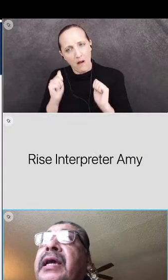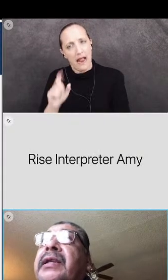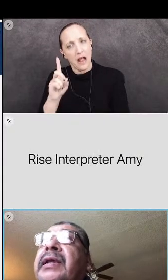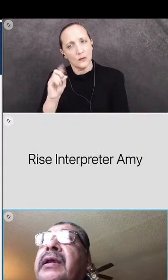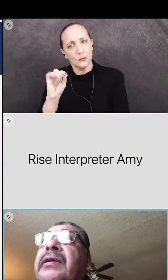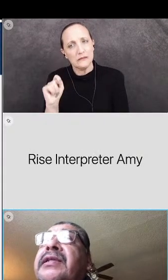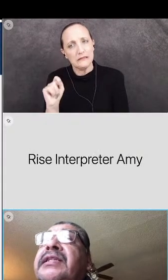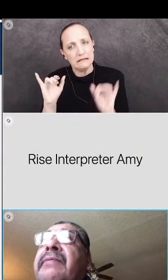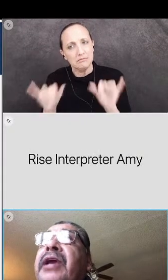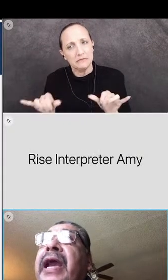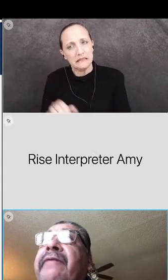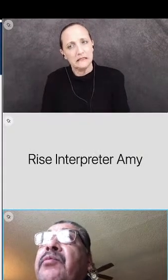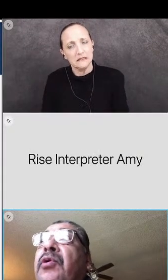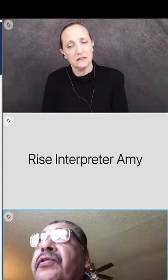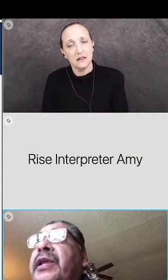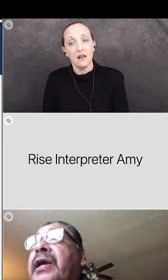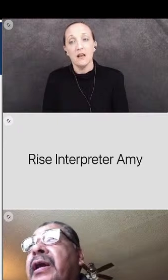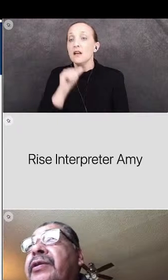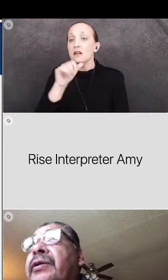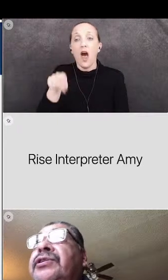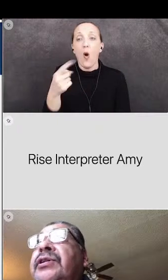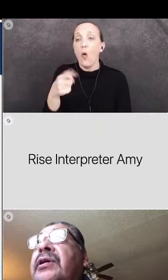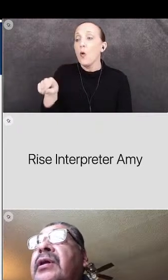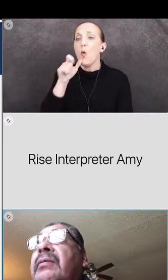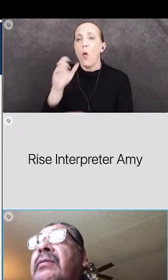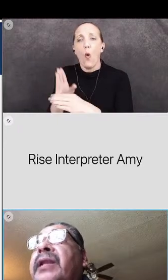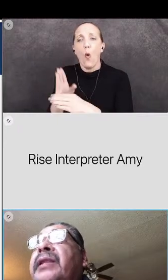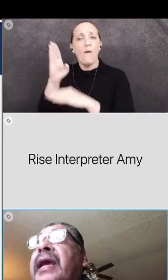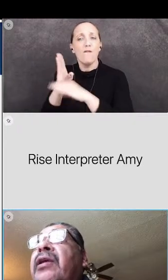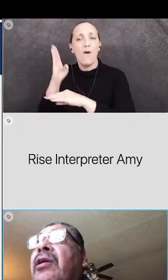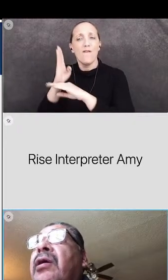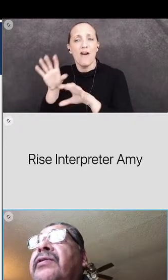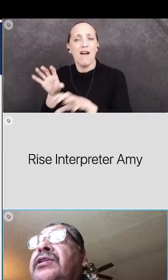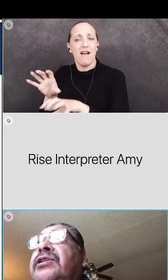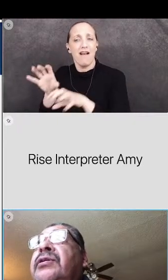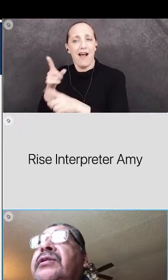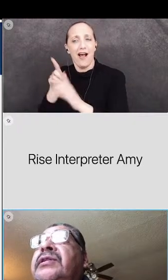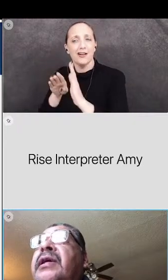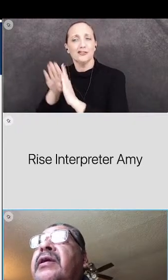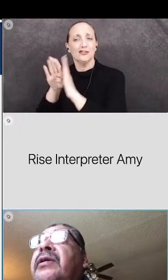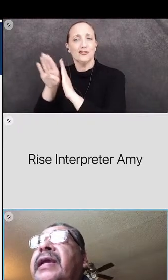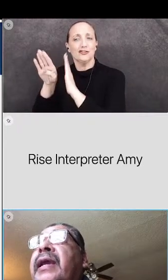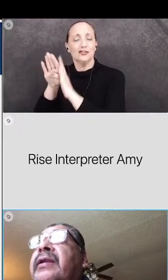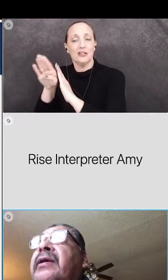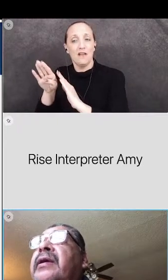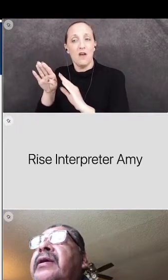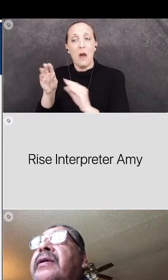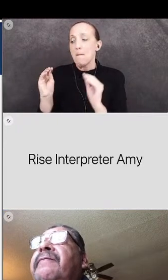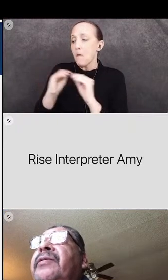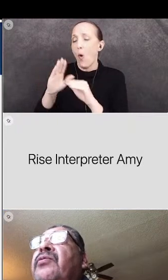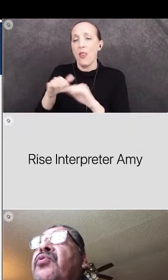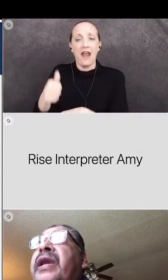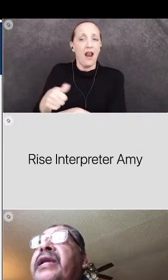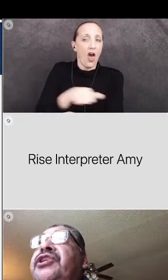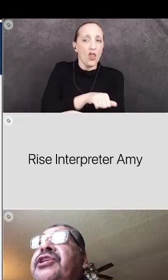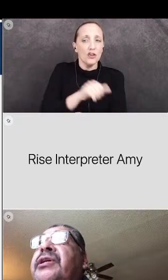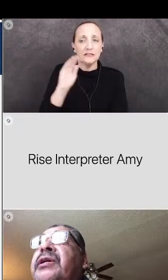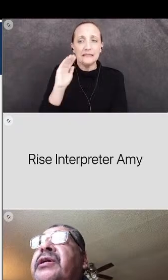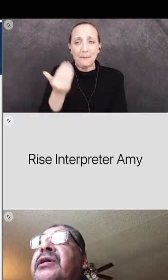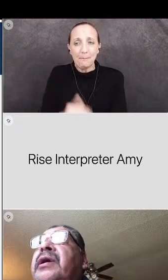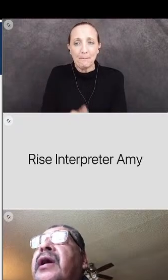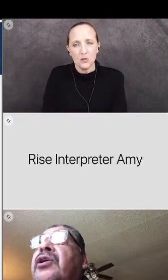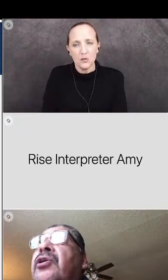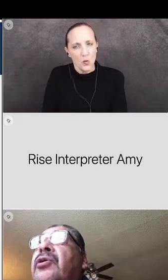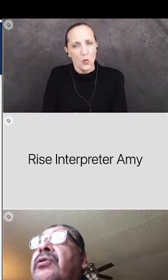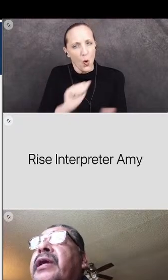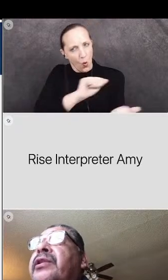only those that seem to have more than others, but that all the students there can reach